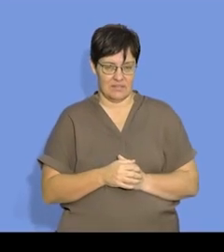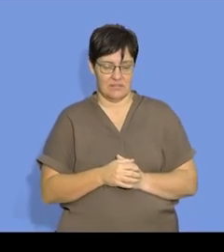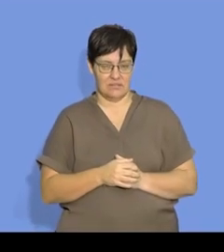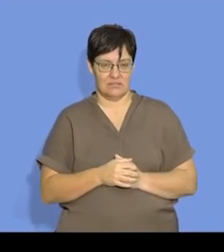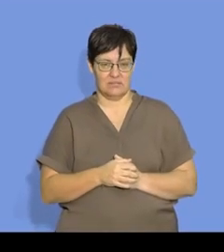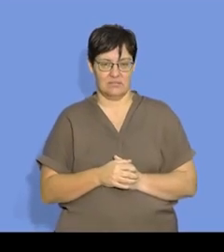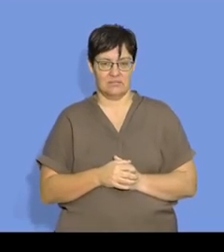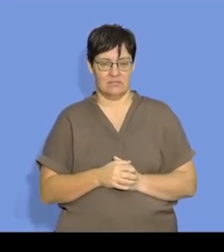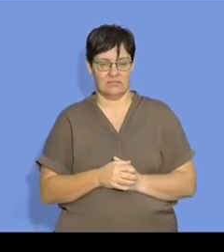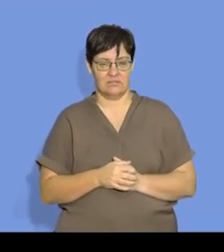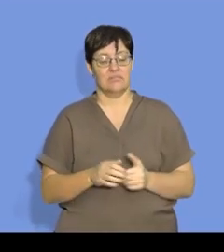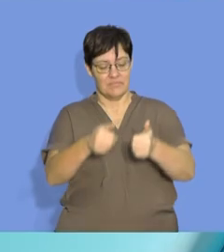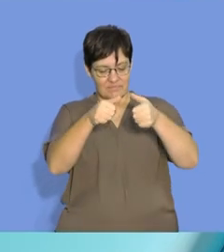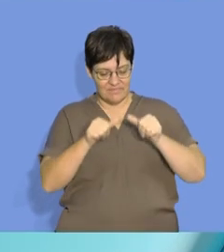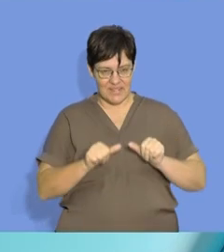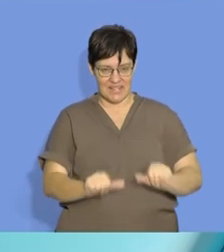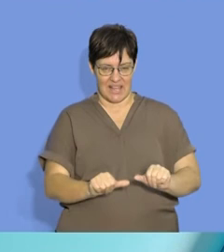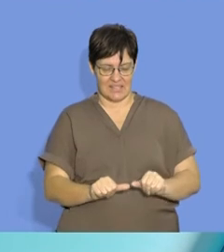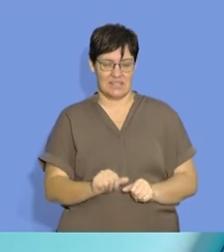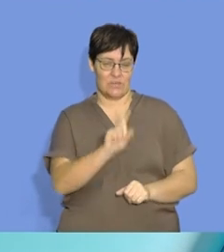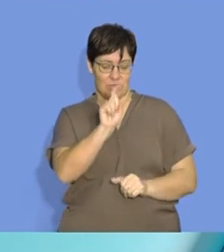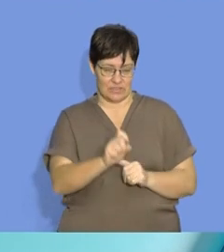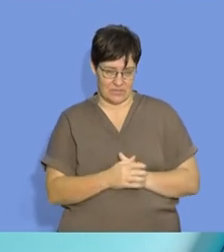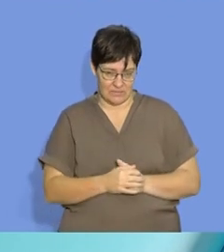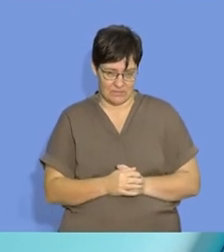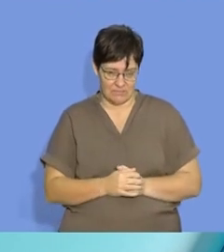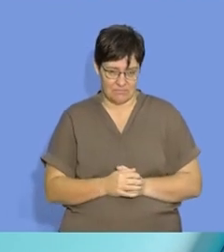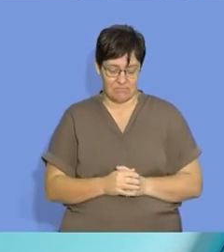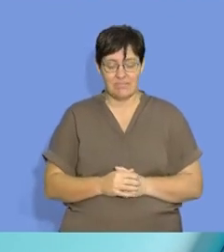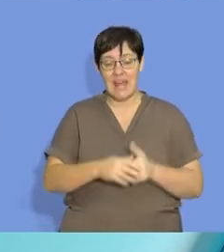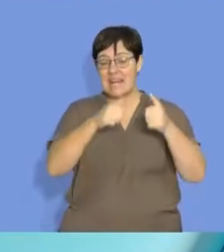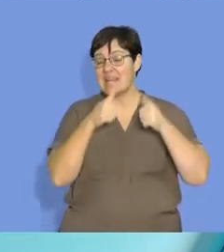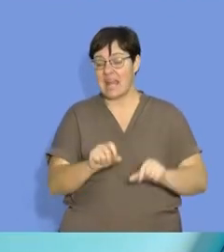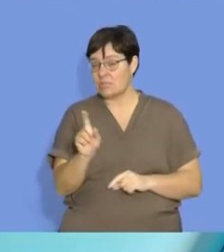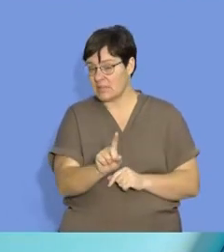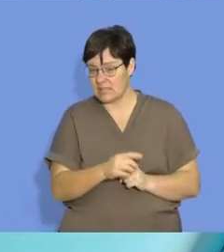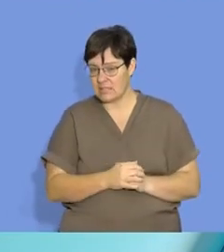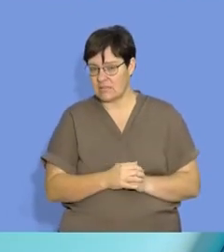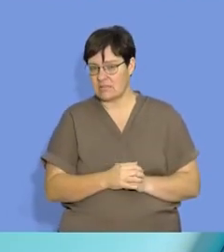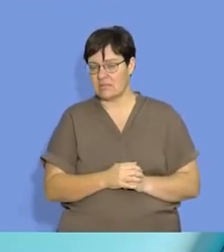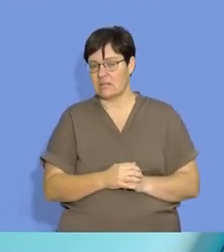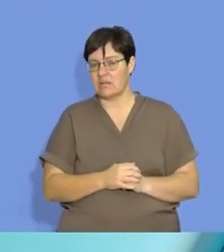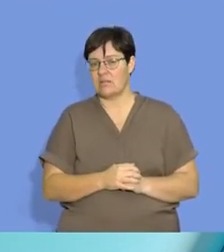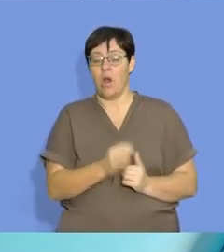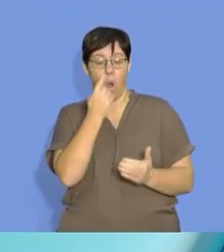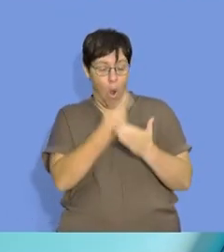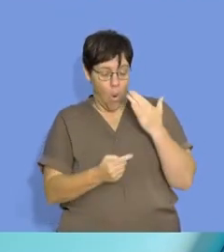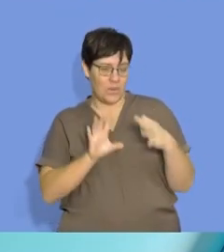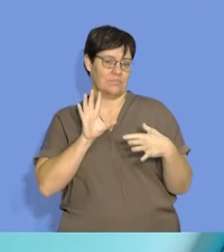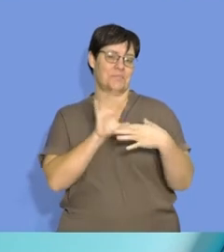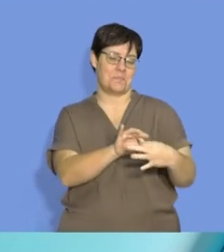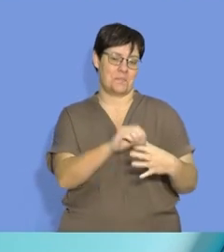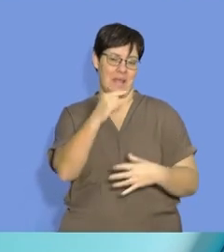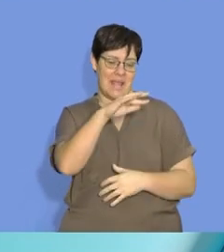That brings us to our next factor. Our next factor is only applicable to